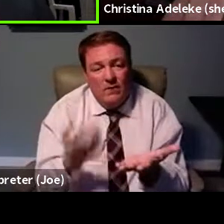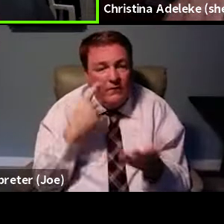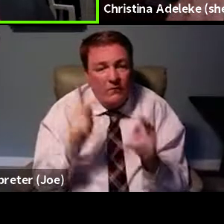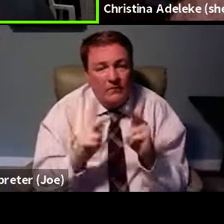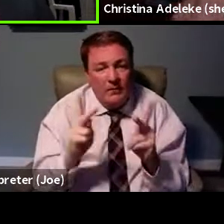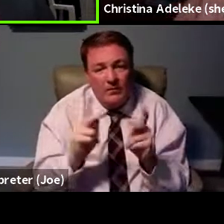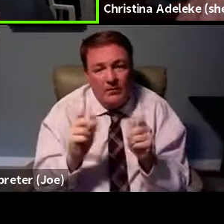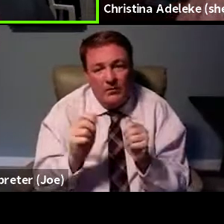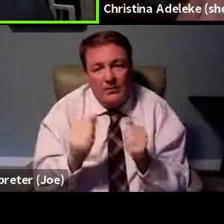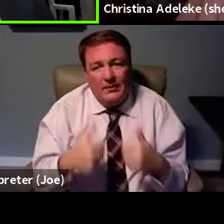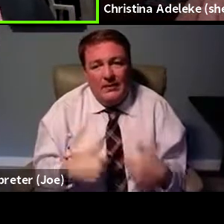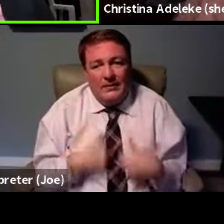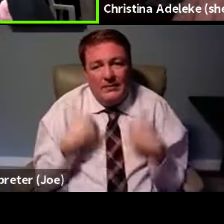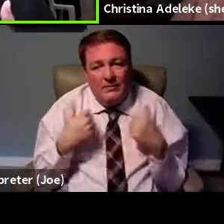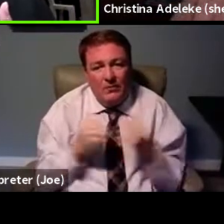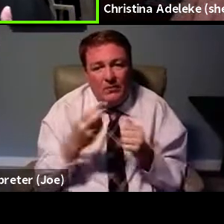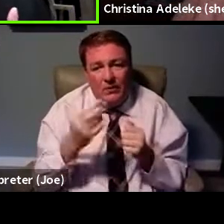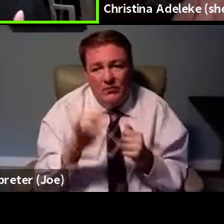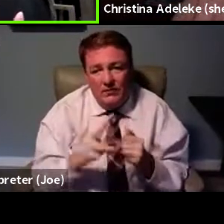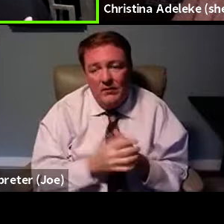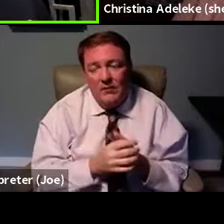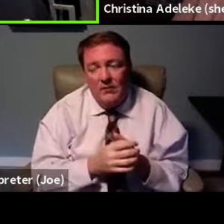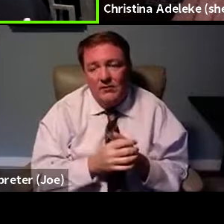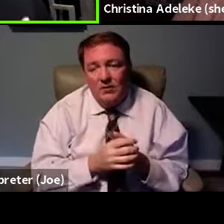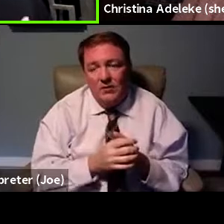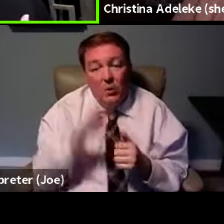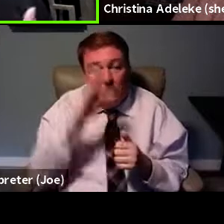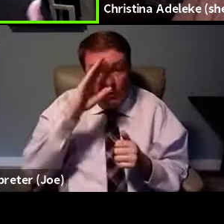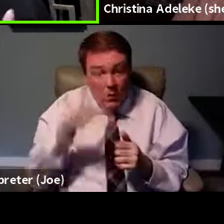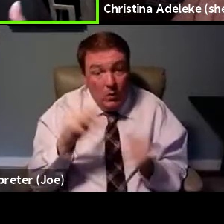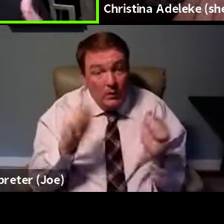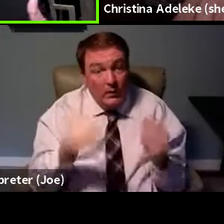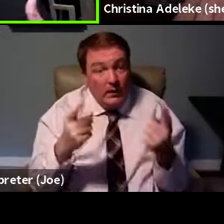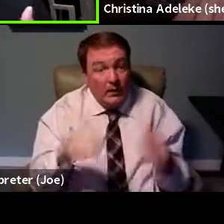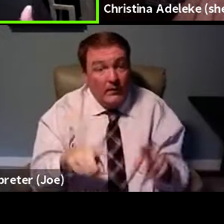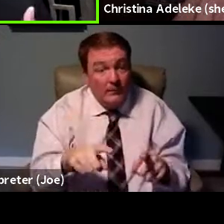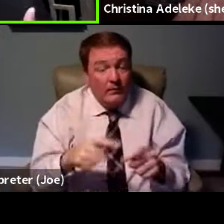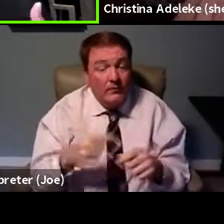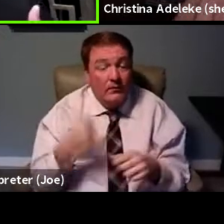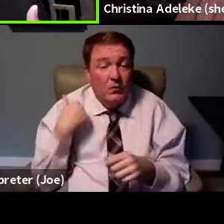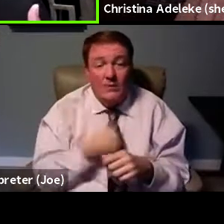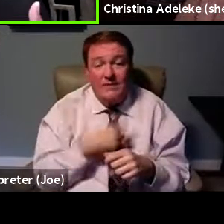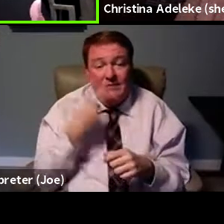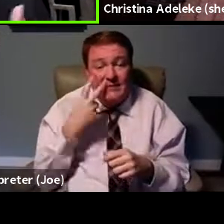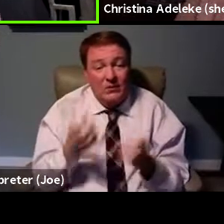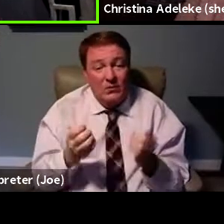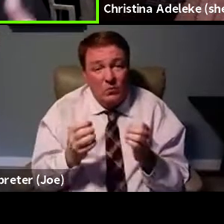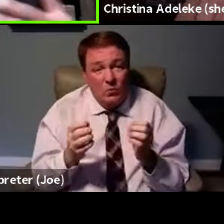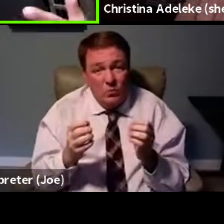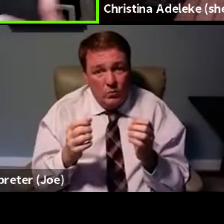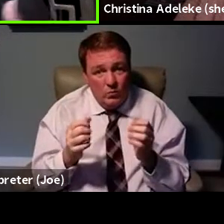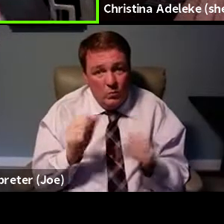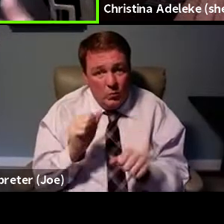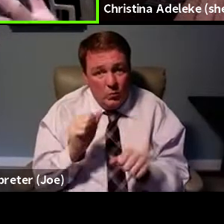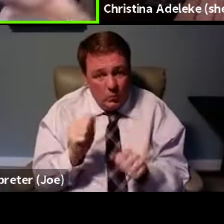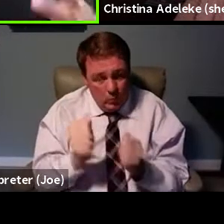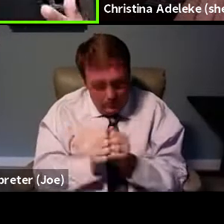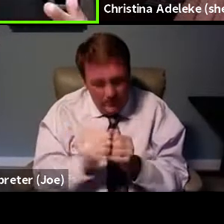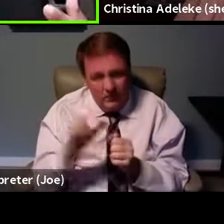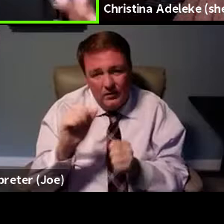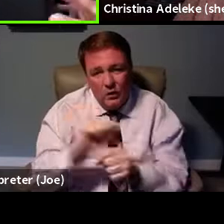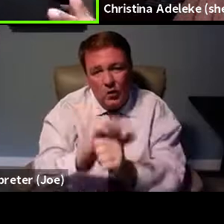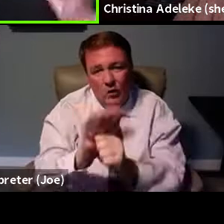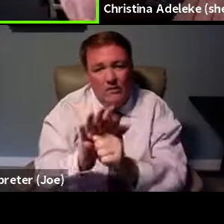living with HIV. So we know it can be done, so we've seen it with COVID-19, even the way it was